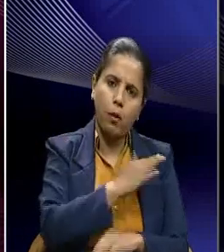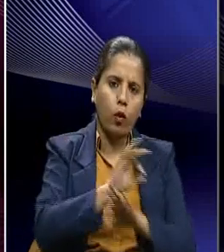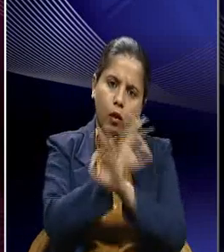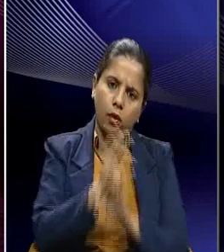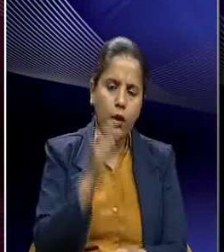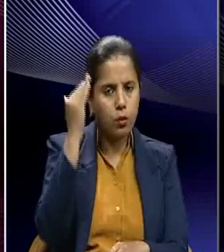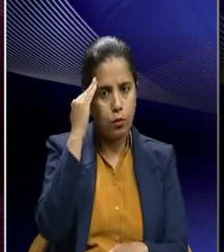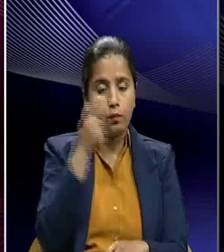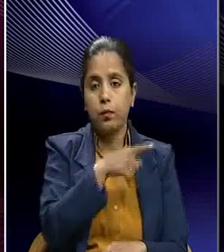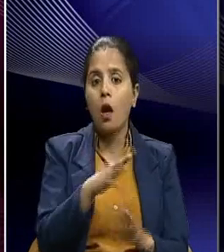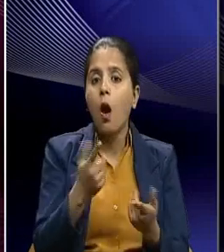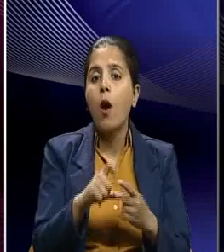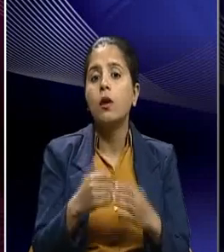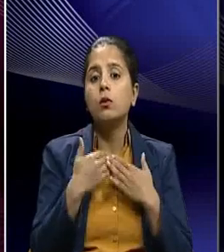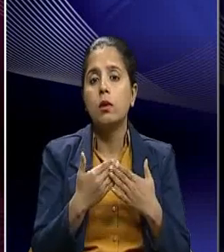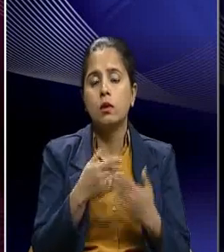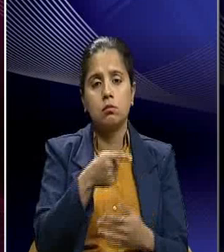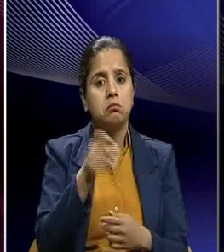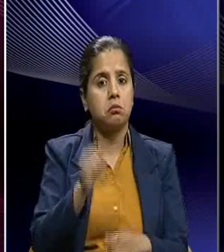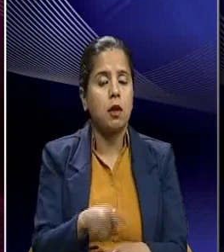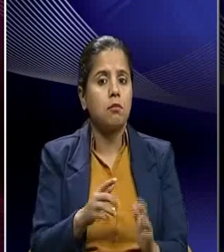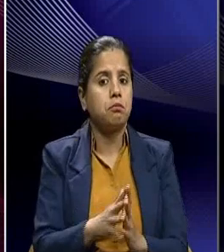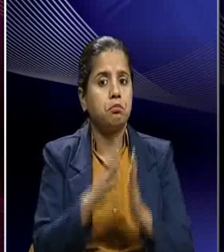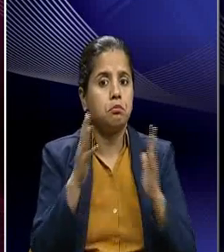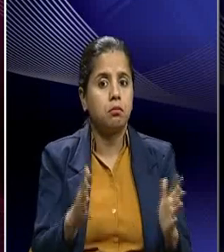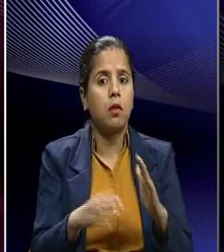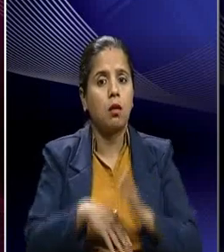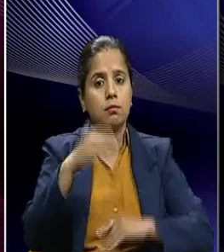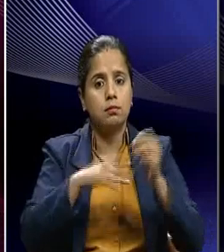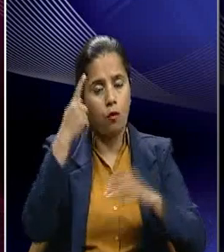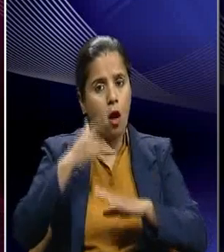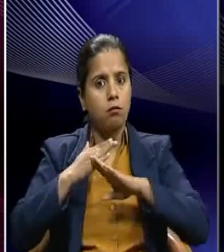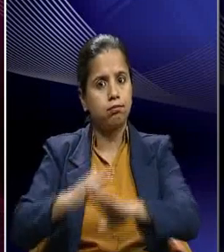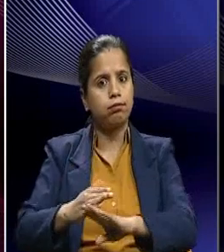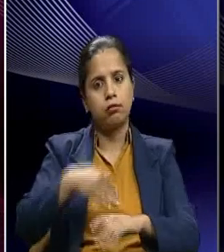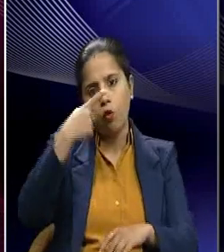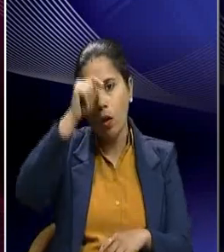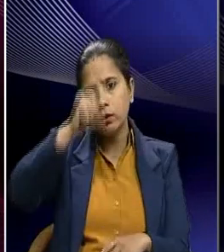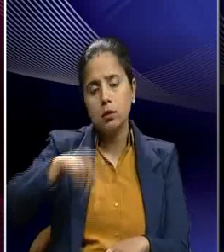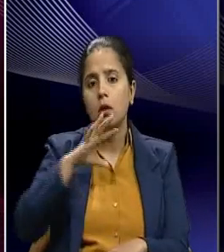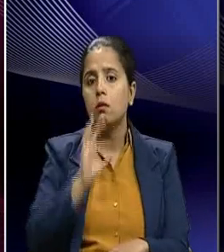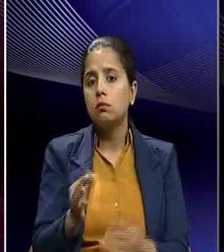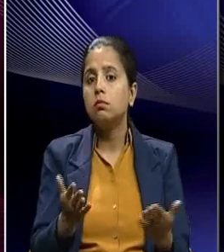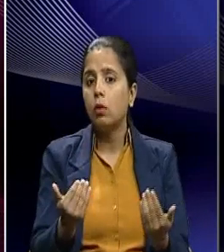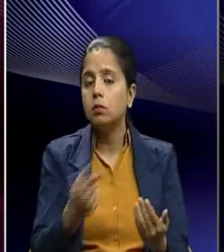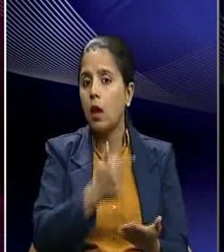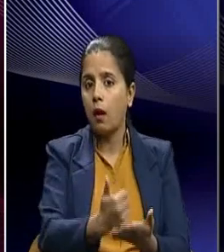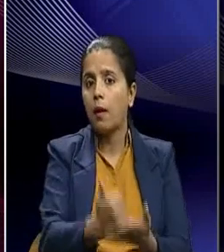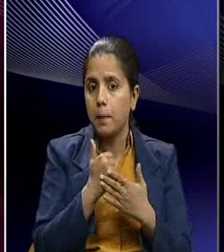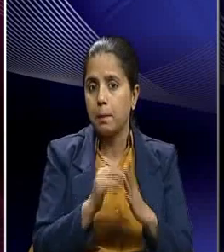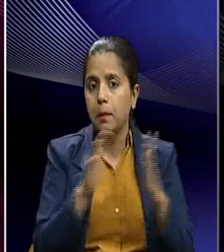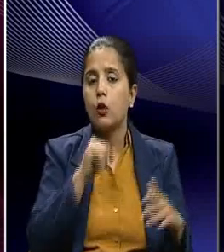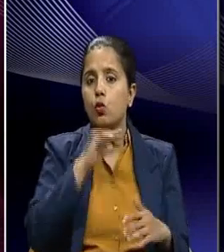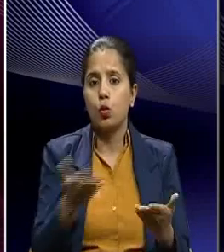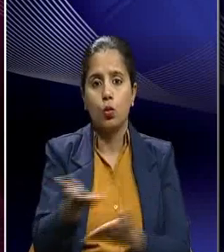how the education could be some kind of a building block for the nation. And how the idea of